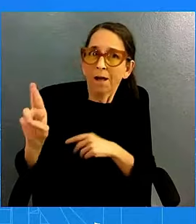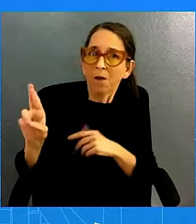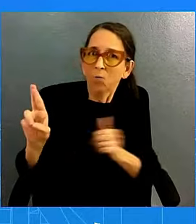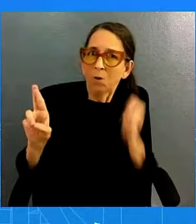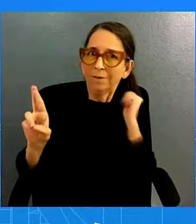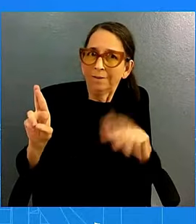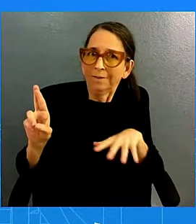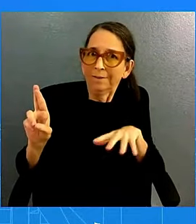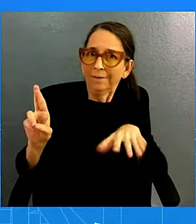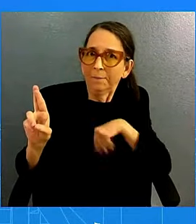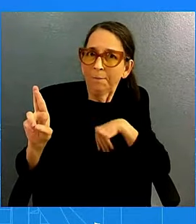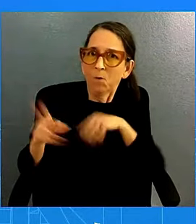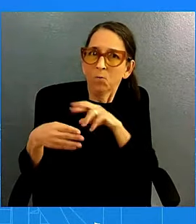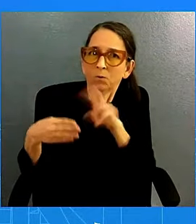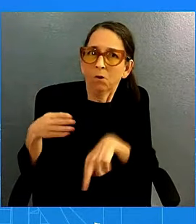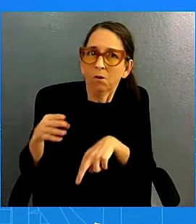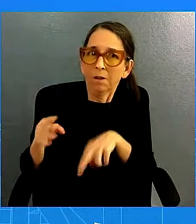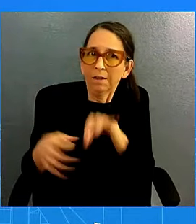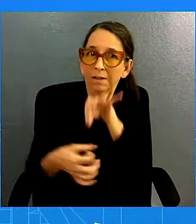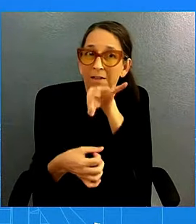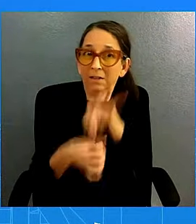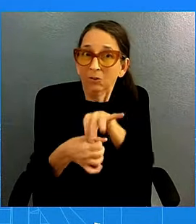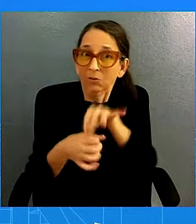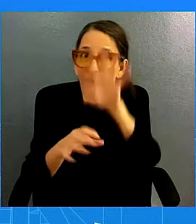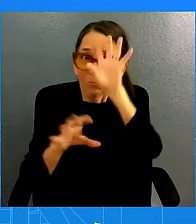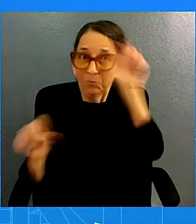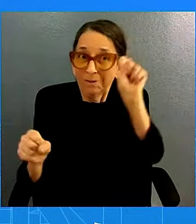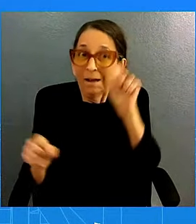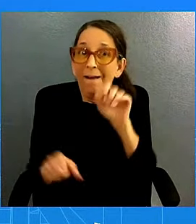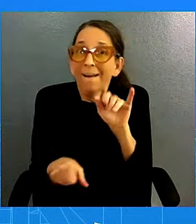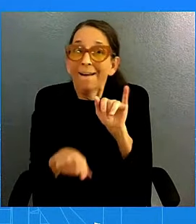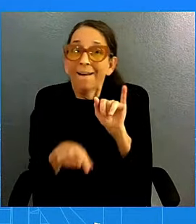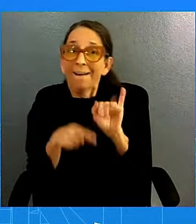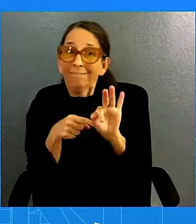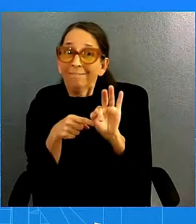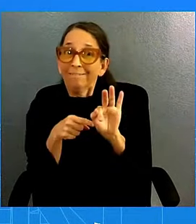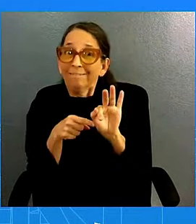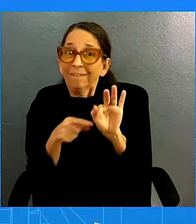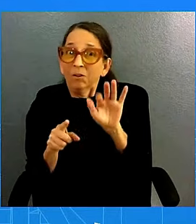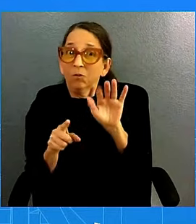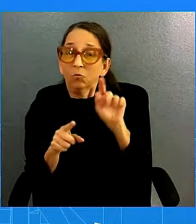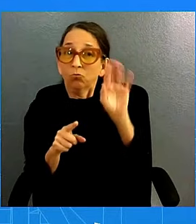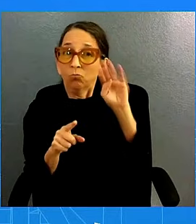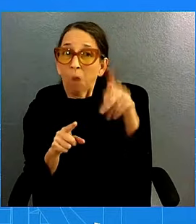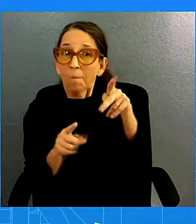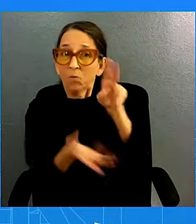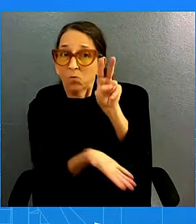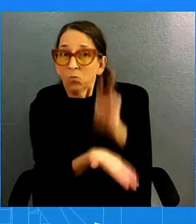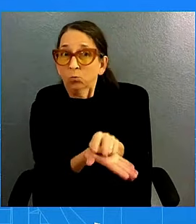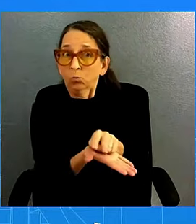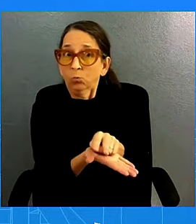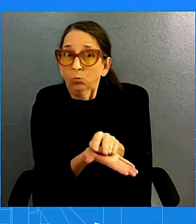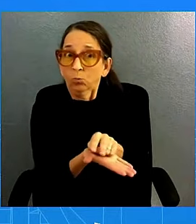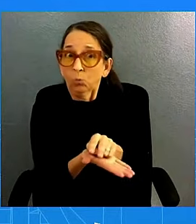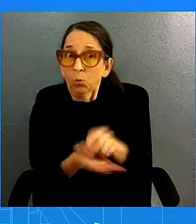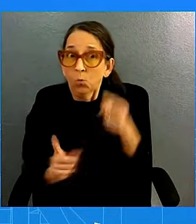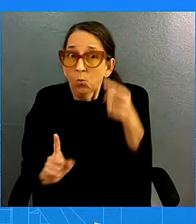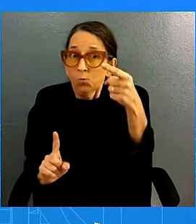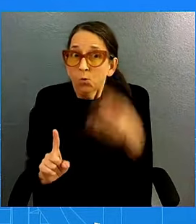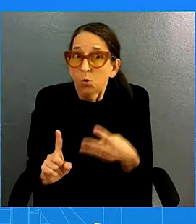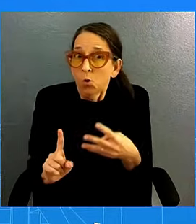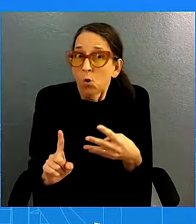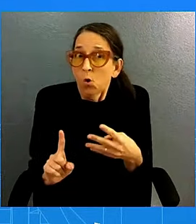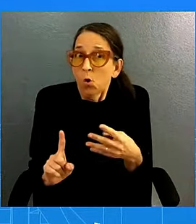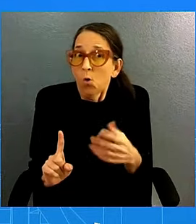election if their candidate loses. Nearly a quarter of Democrats won't accept the results of the